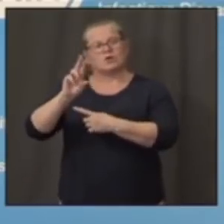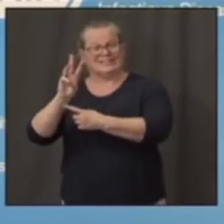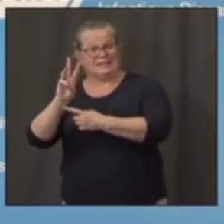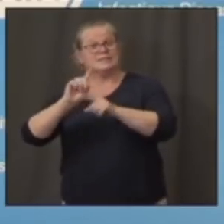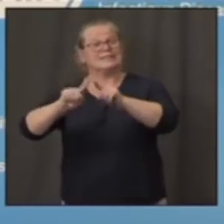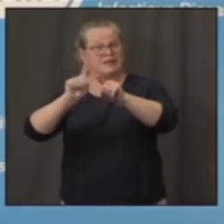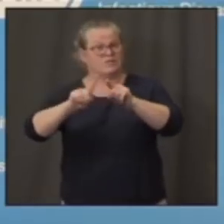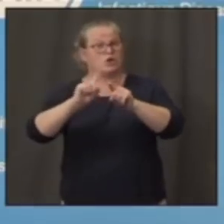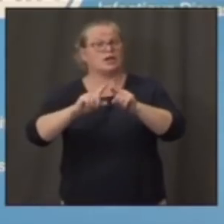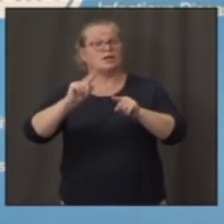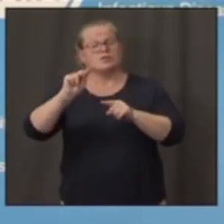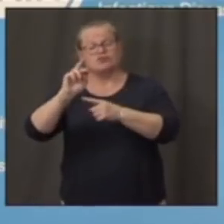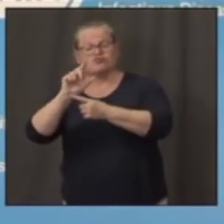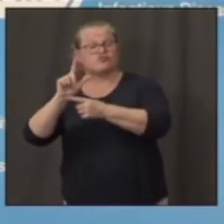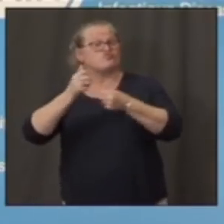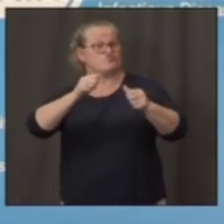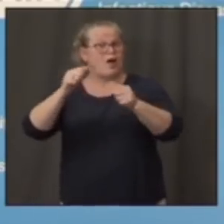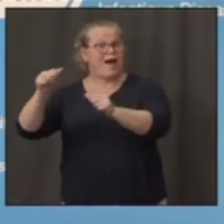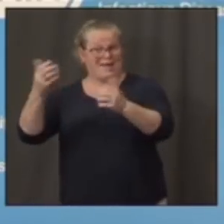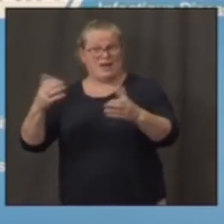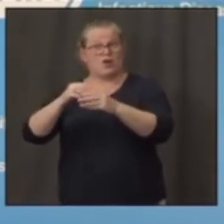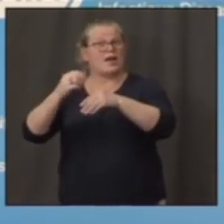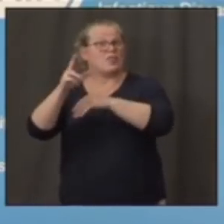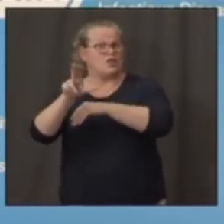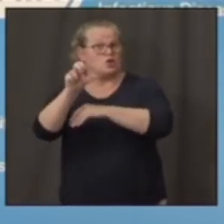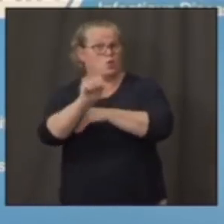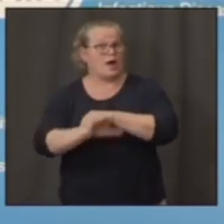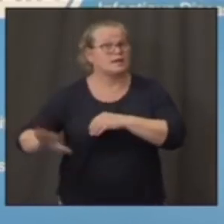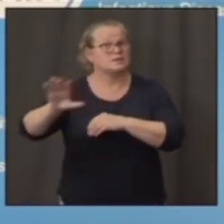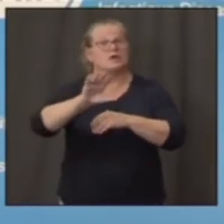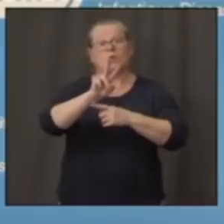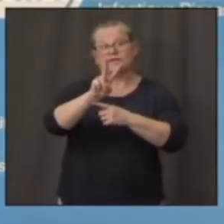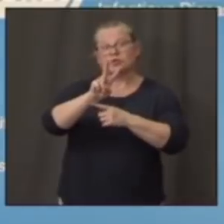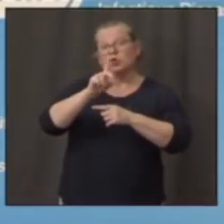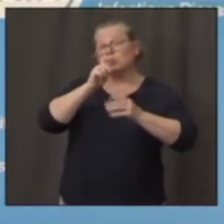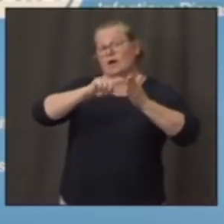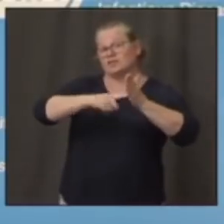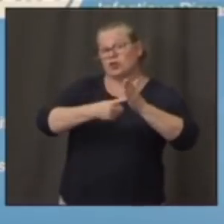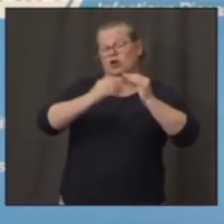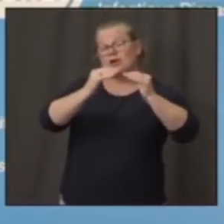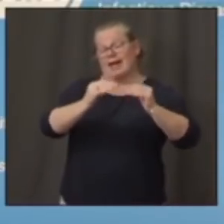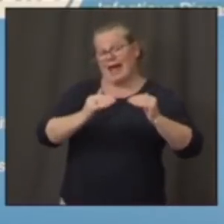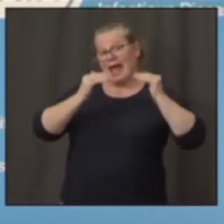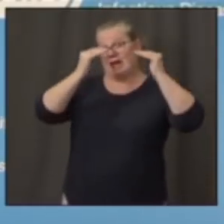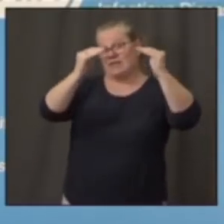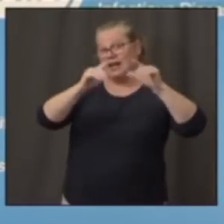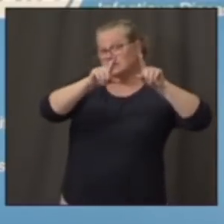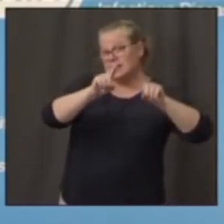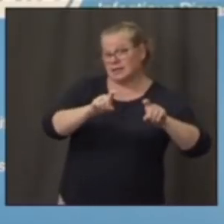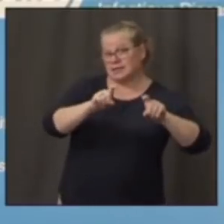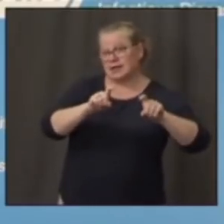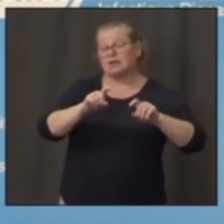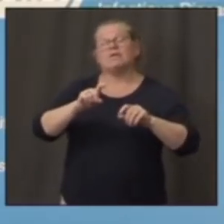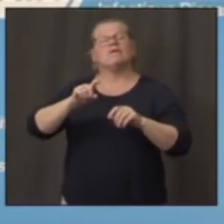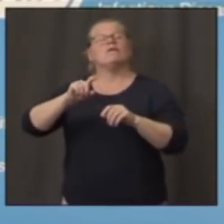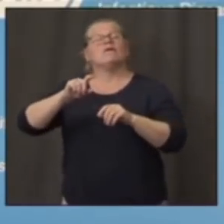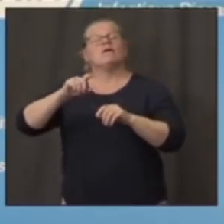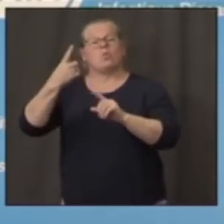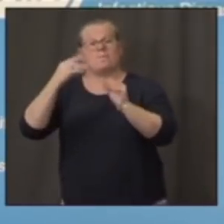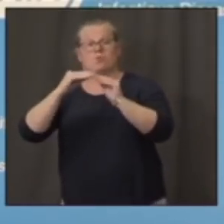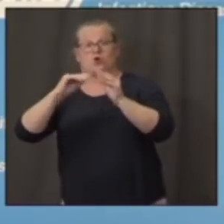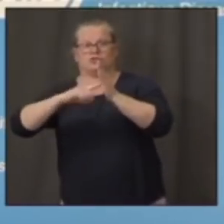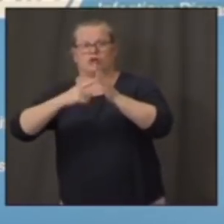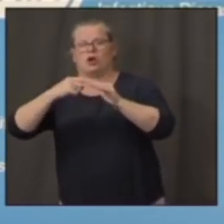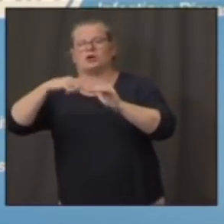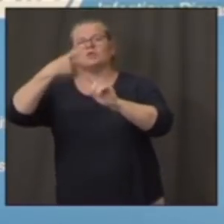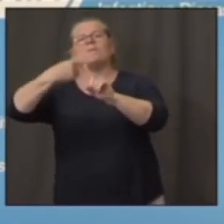least. We have two that have started advanced testing. One will start in a month, and then a month after that,